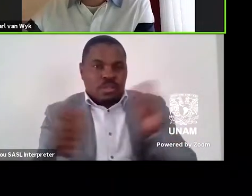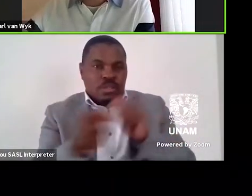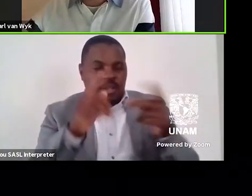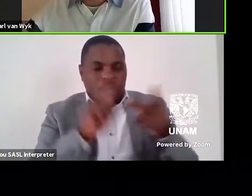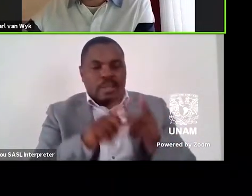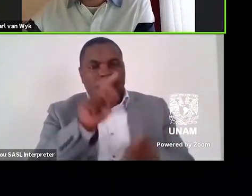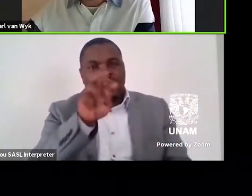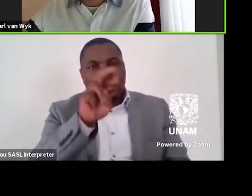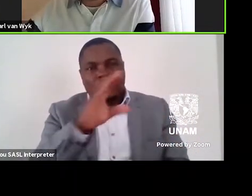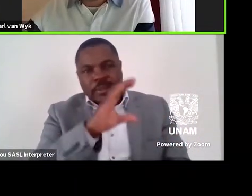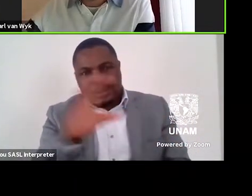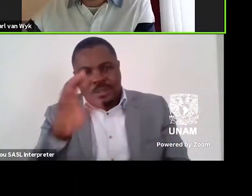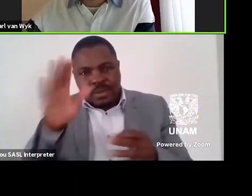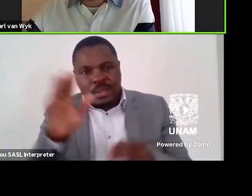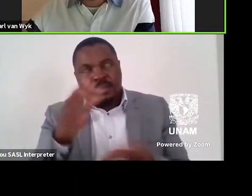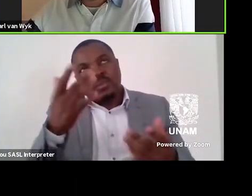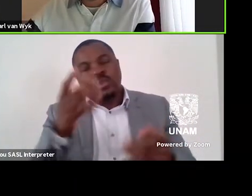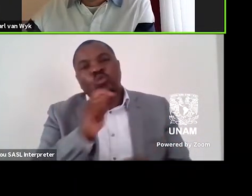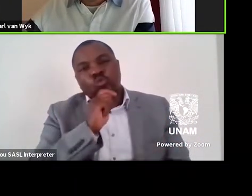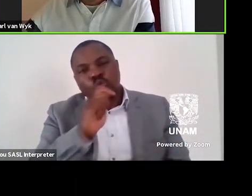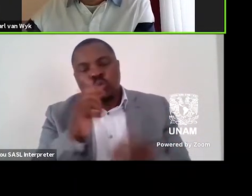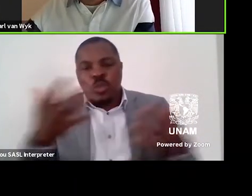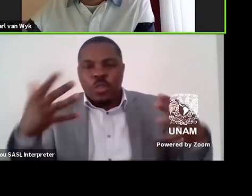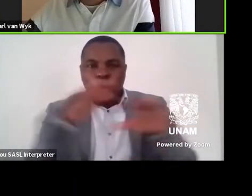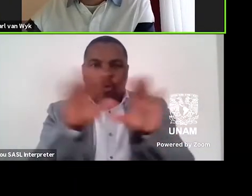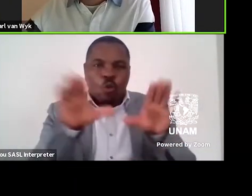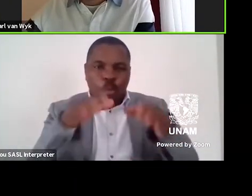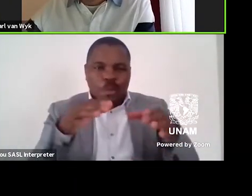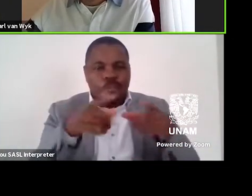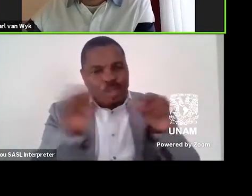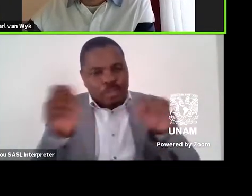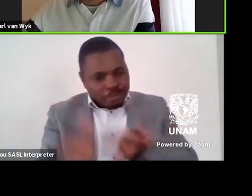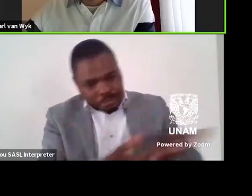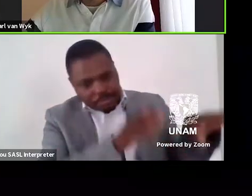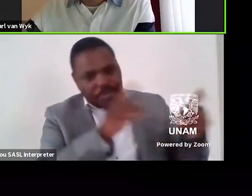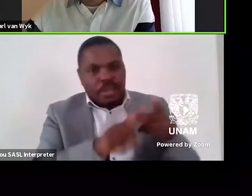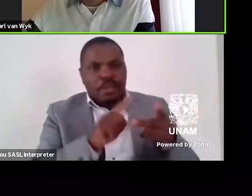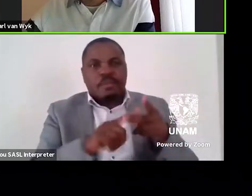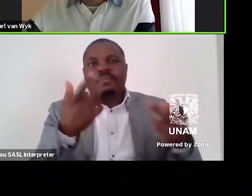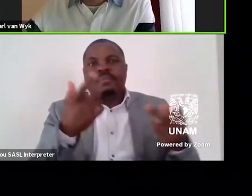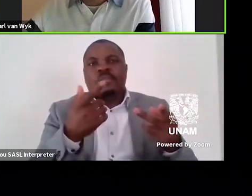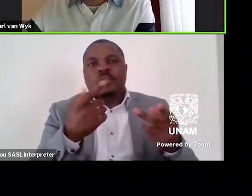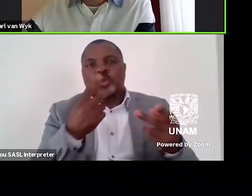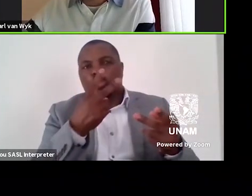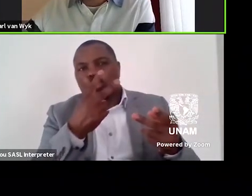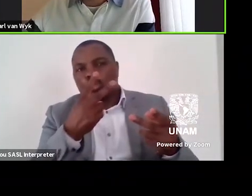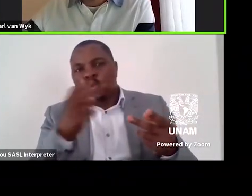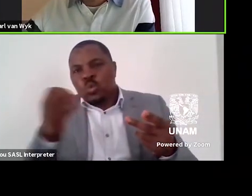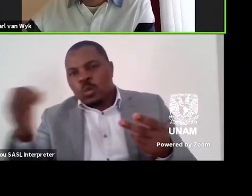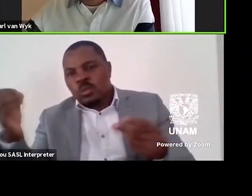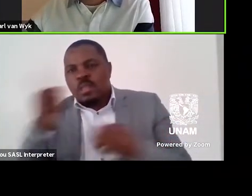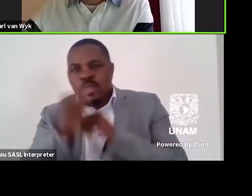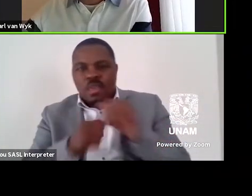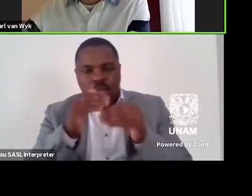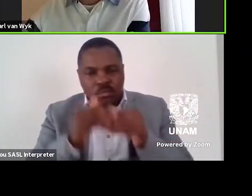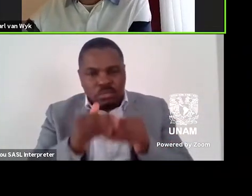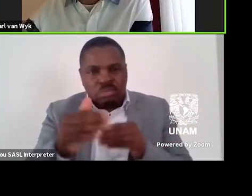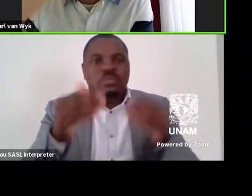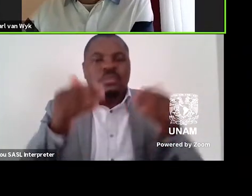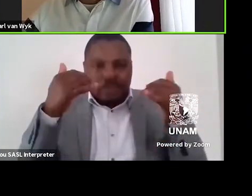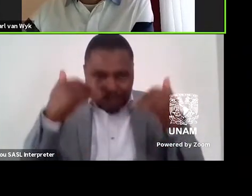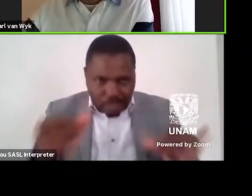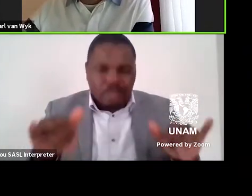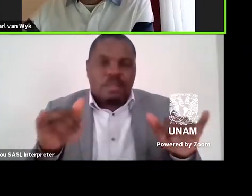or post-Truth and Reconciliation Commission and post-Millennial were all in circulation and still are.